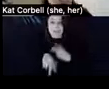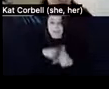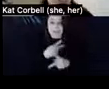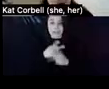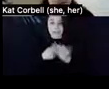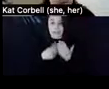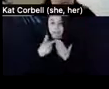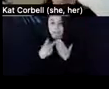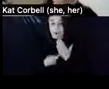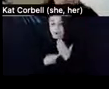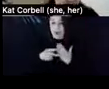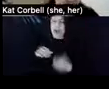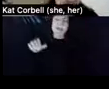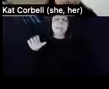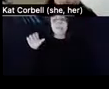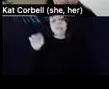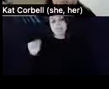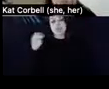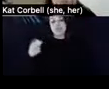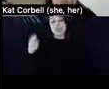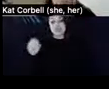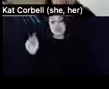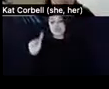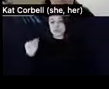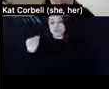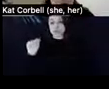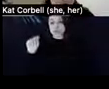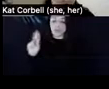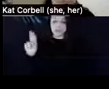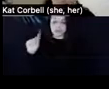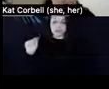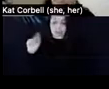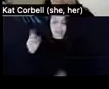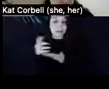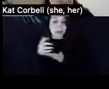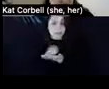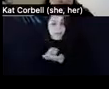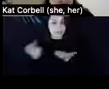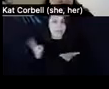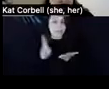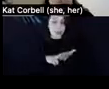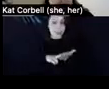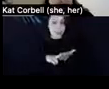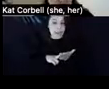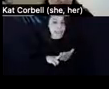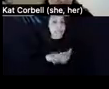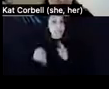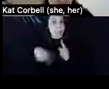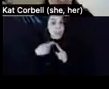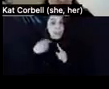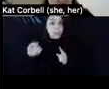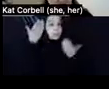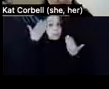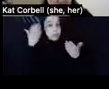collects contracts for supportive housing providers and when in doubt reach out, you can reach out and ask, um,